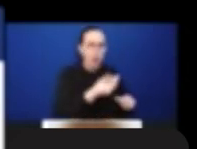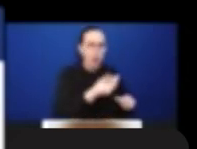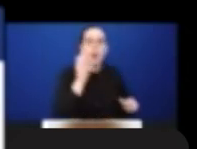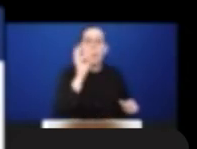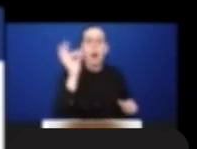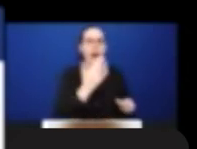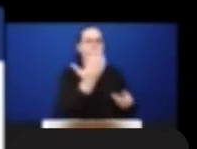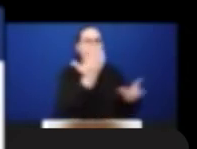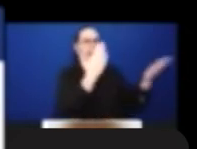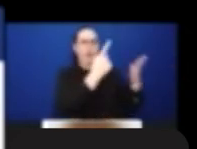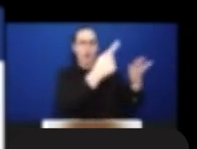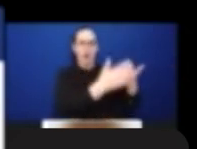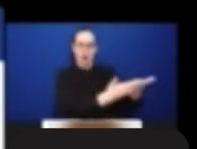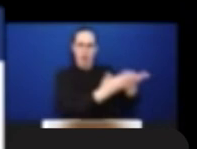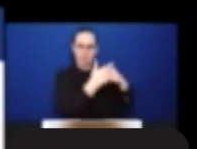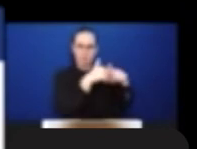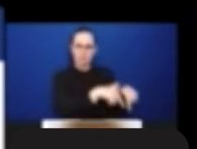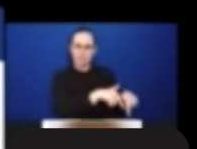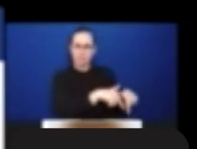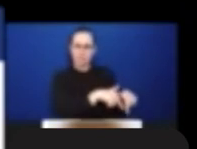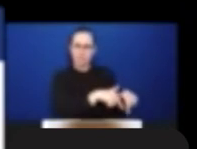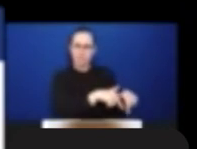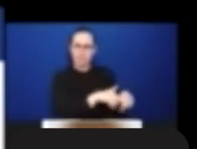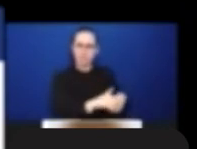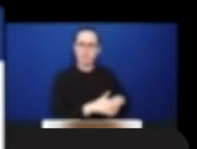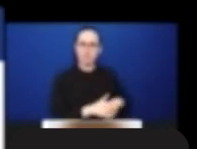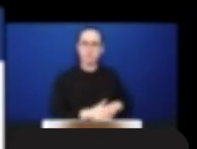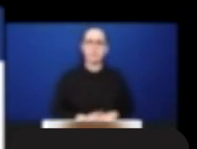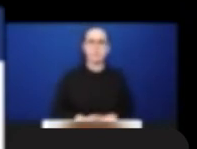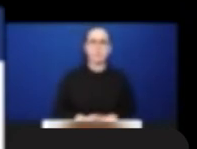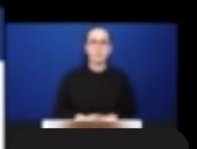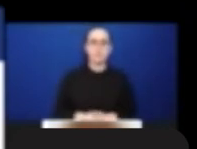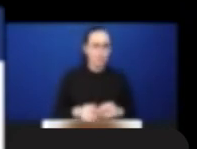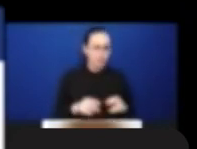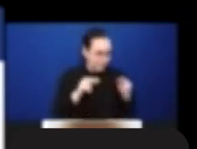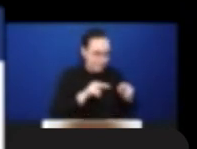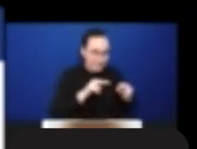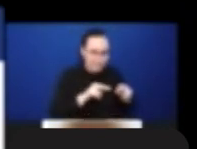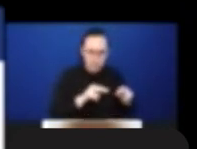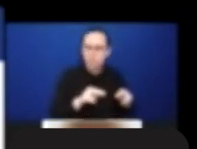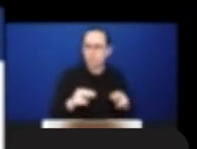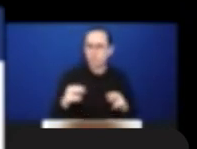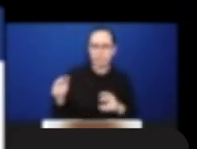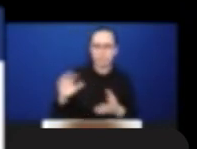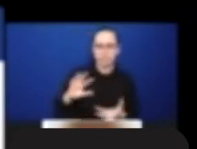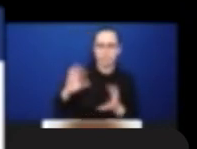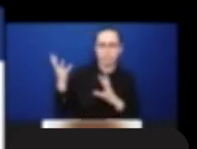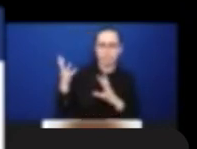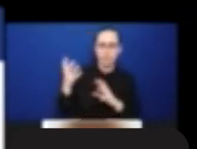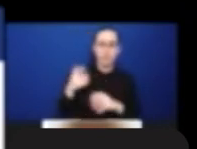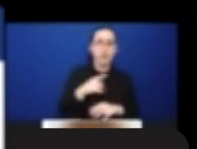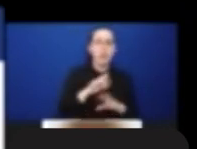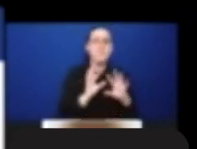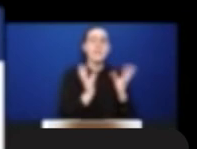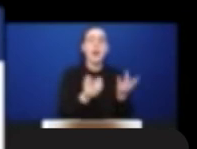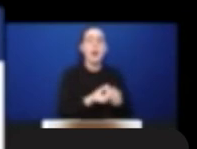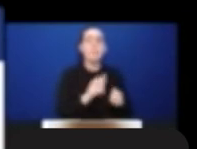caregiving capacity of families. Many families mentioned that they experienced competing demands of